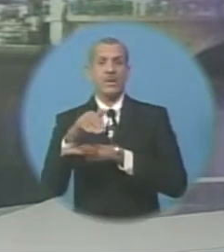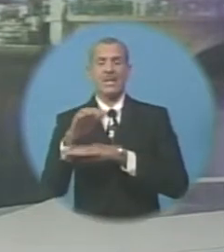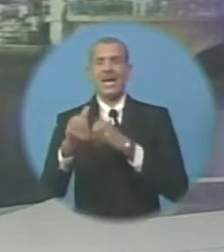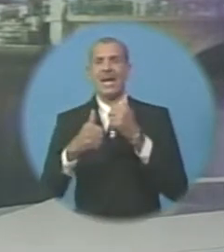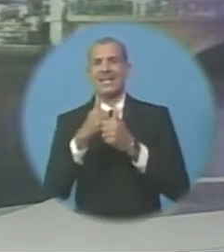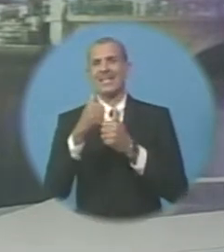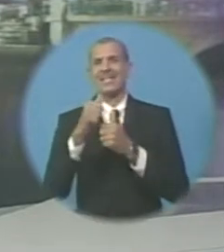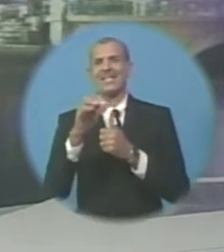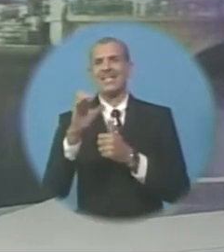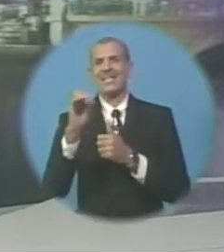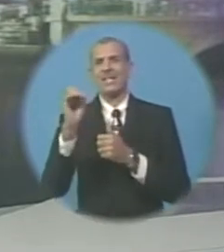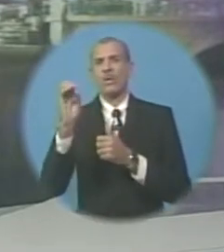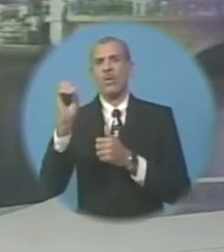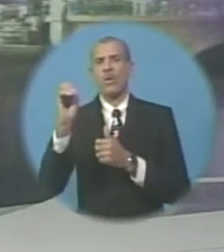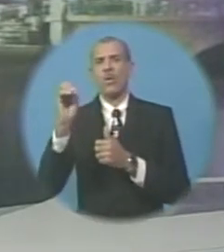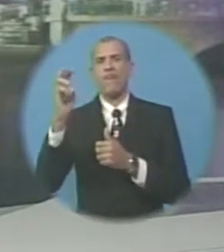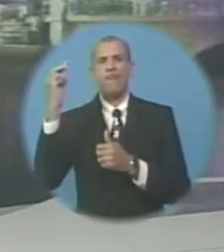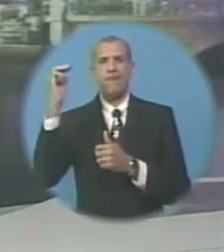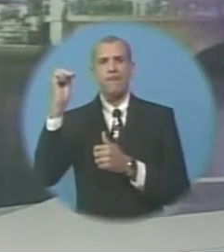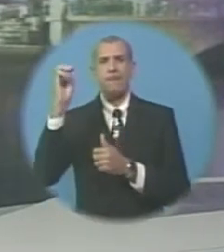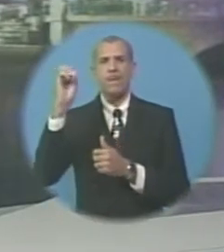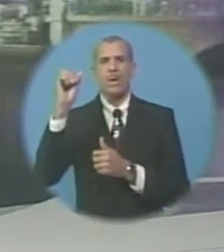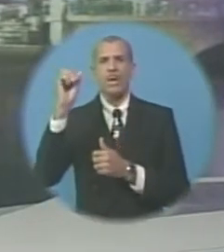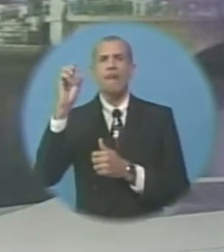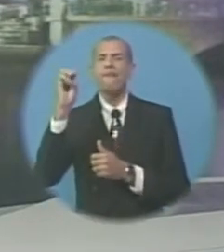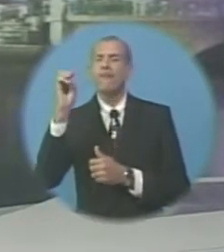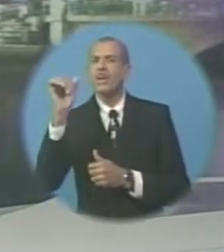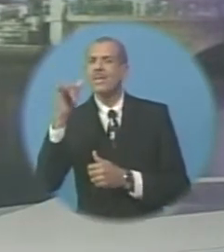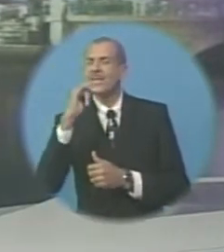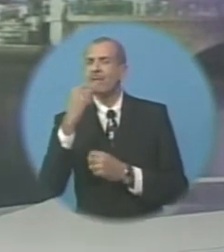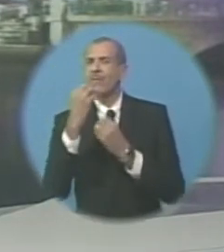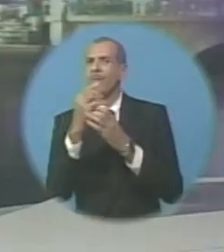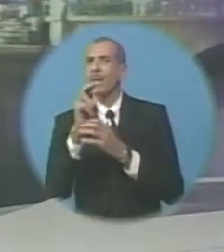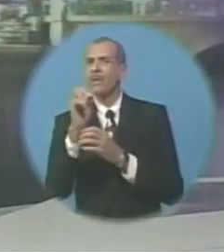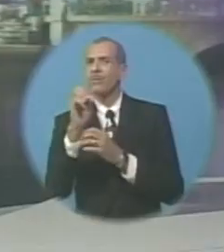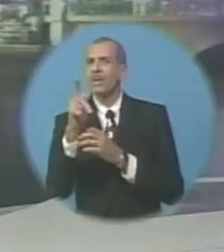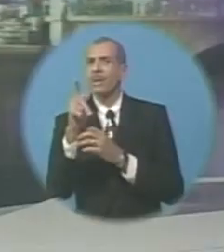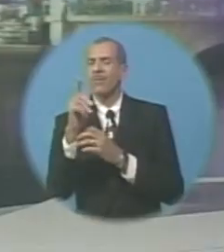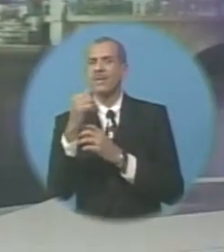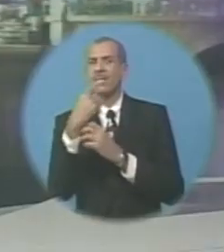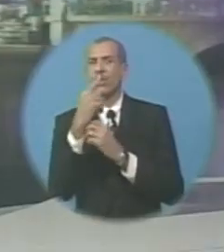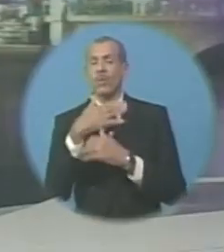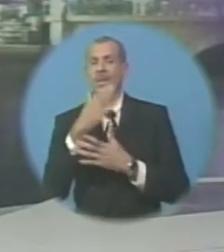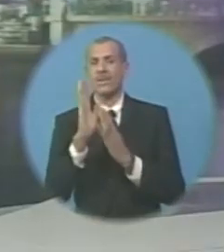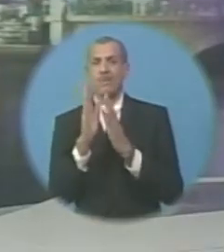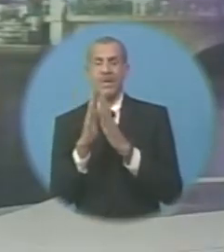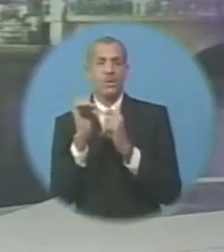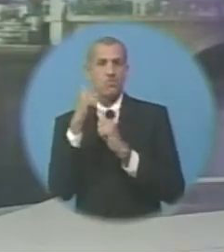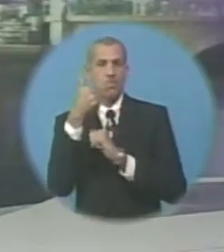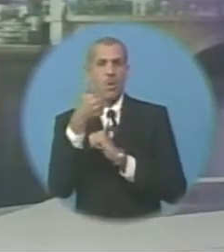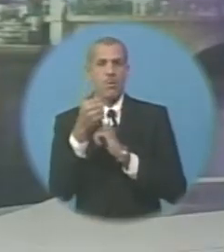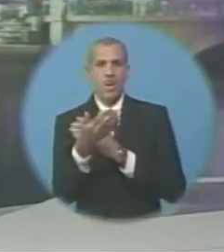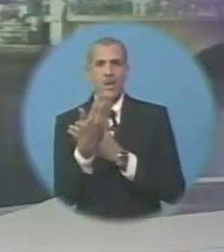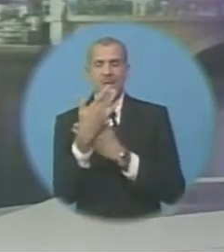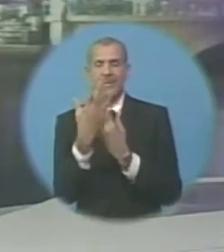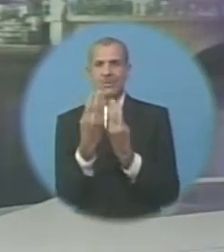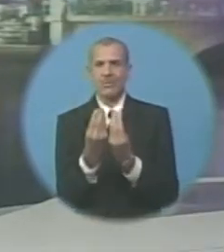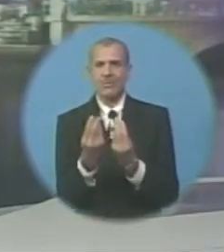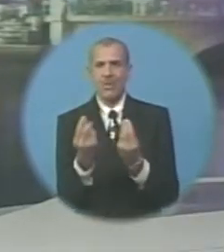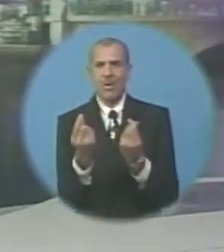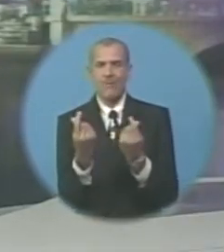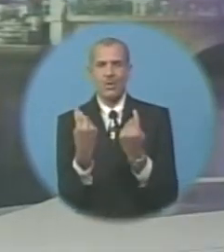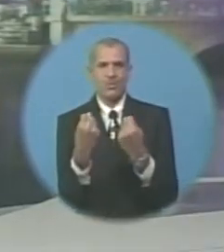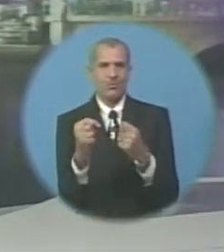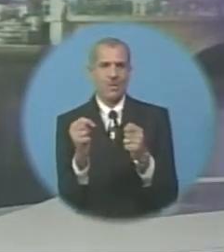Personnel Officer, Margaret Mayer, has informed officials of the NUPW that they are willing to meet with them tomorrow morning to resolve, to